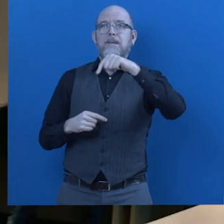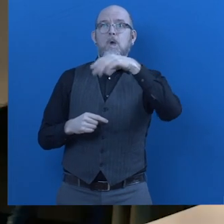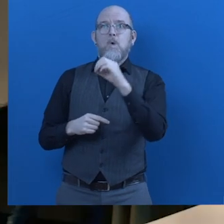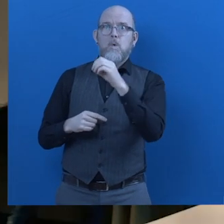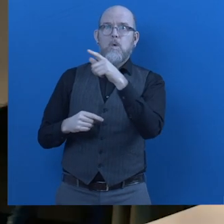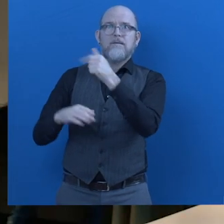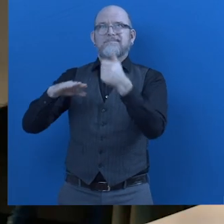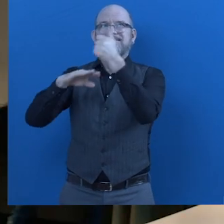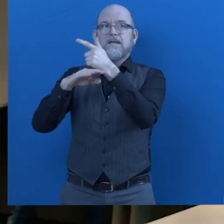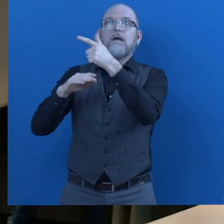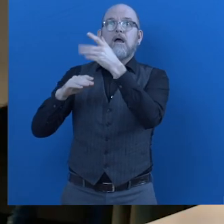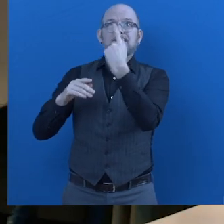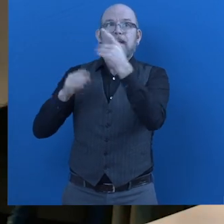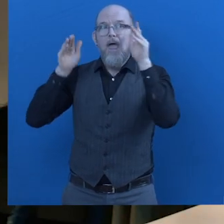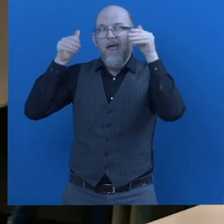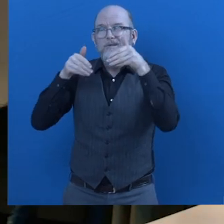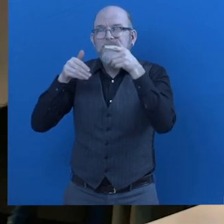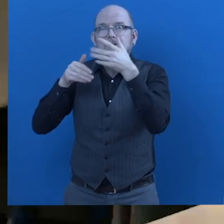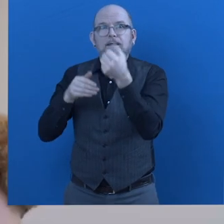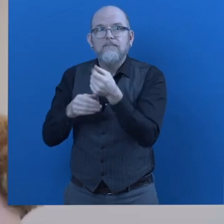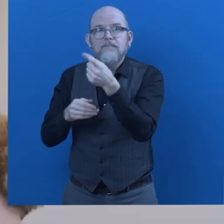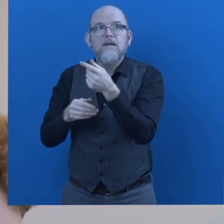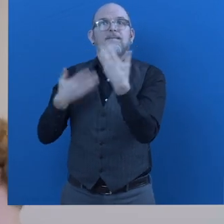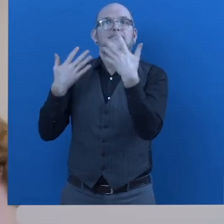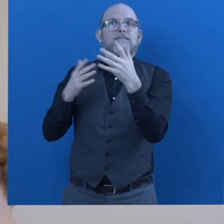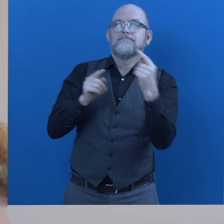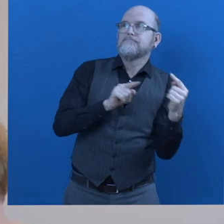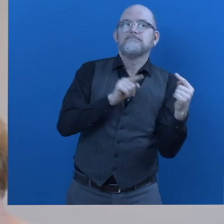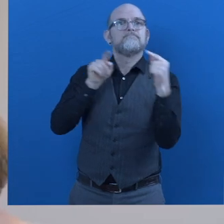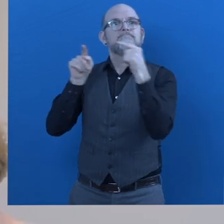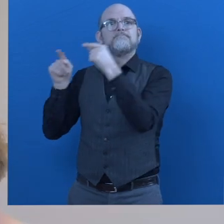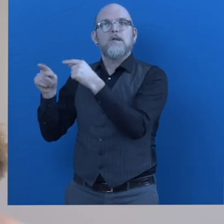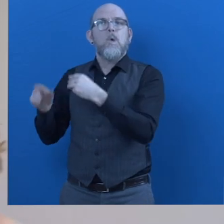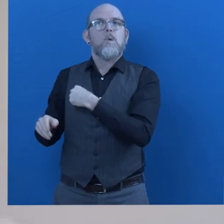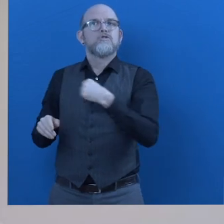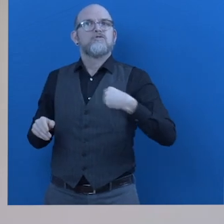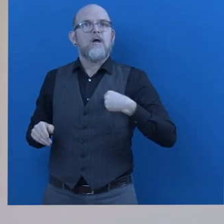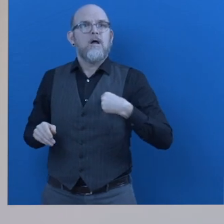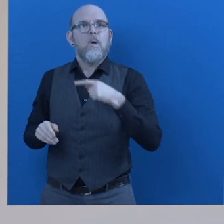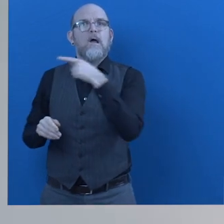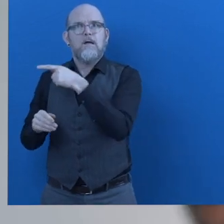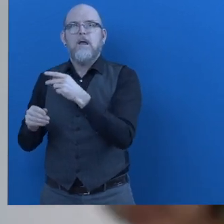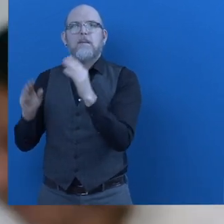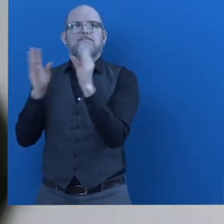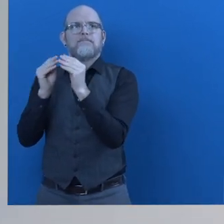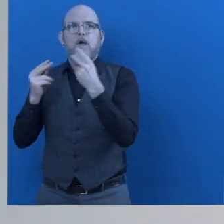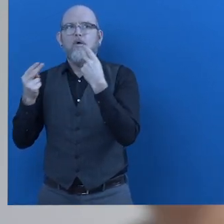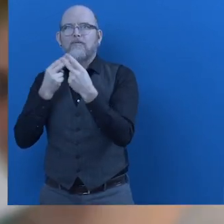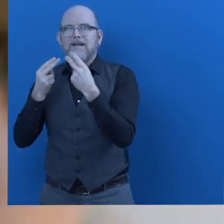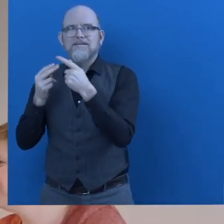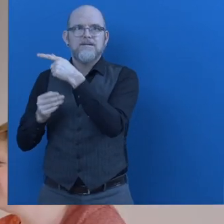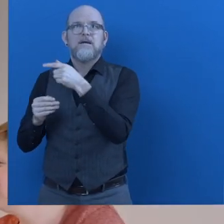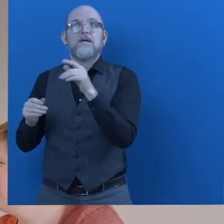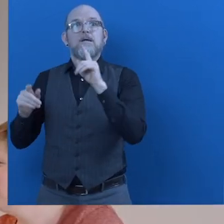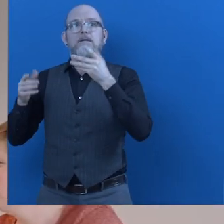focusing on people with autism assisted to a conference in Wachau about autism. A Dutch